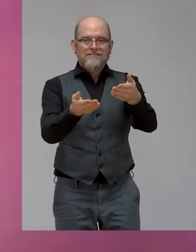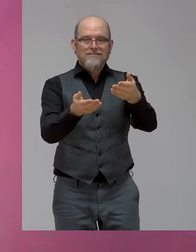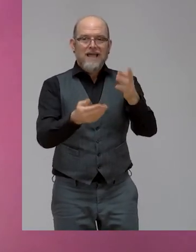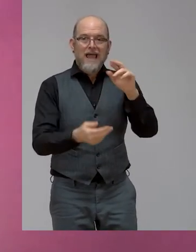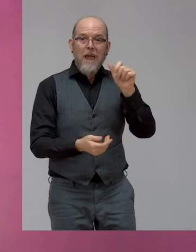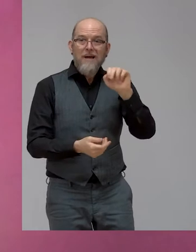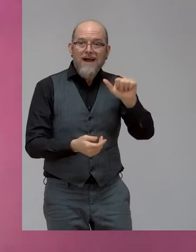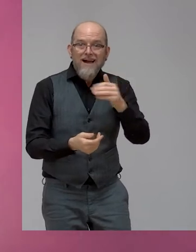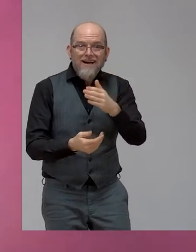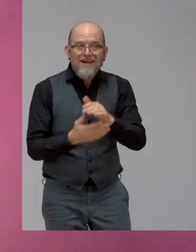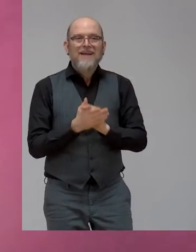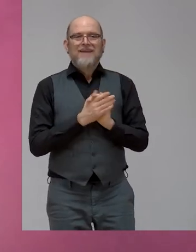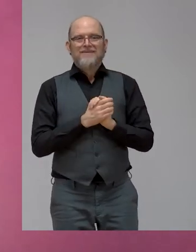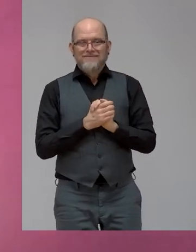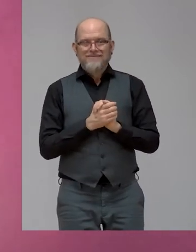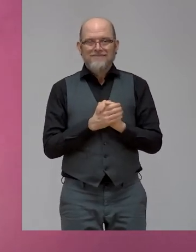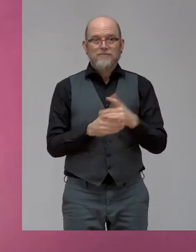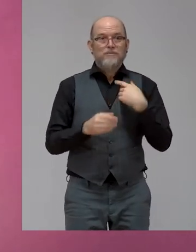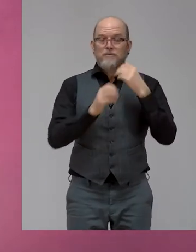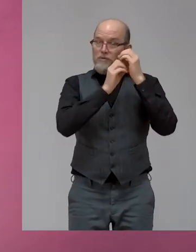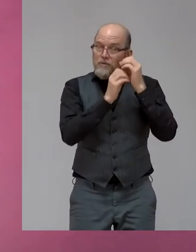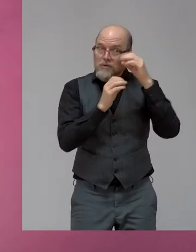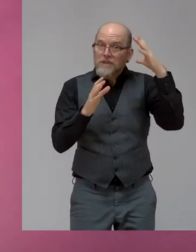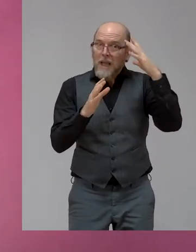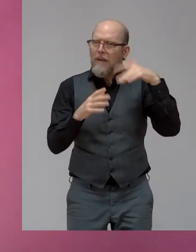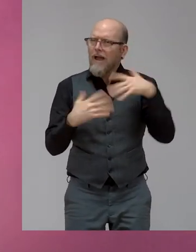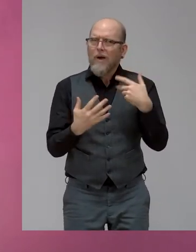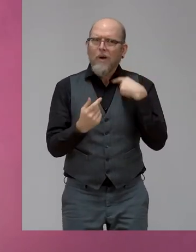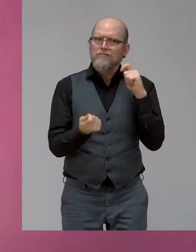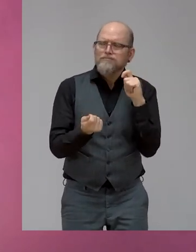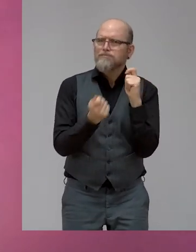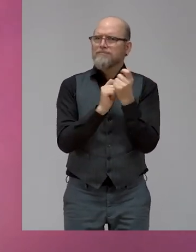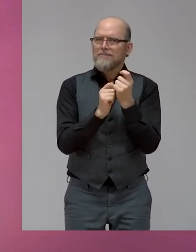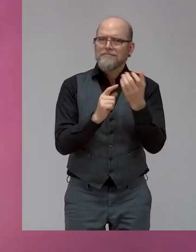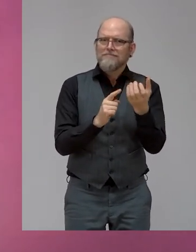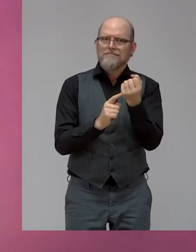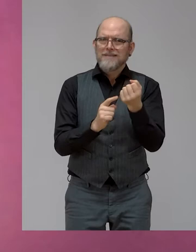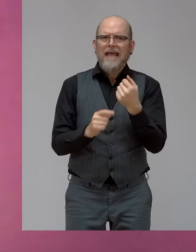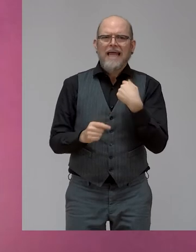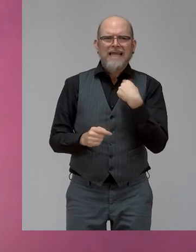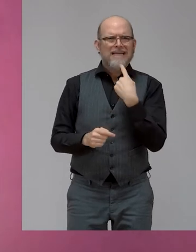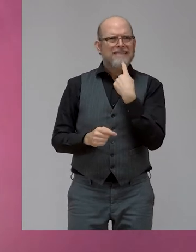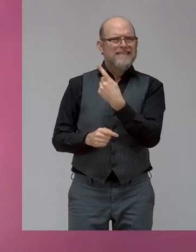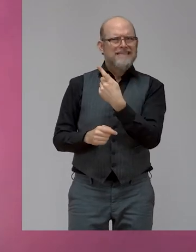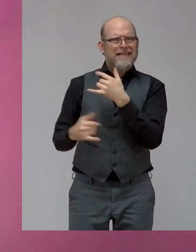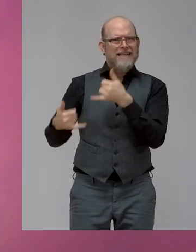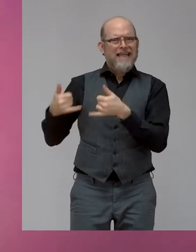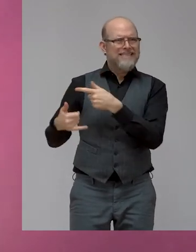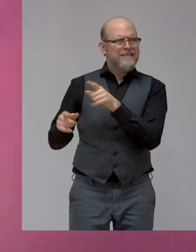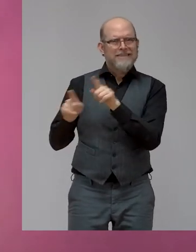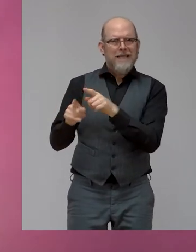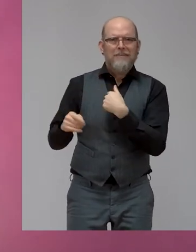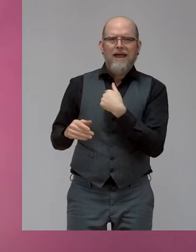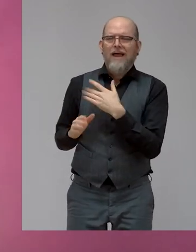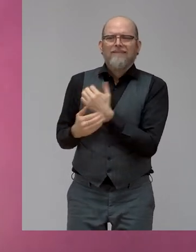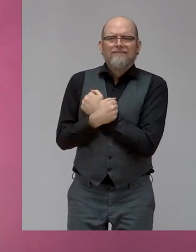So I feel like I might be paraphrasing Caroline here, because a great admirer of what she